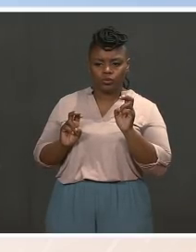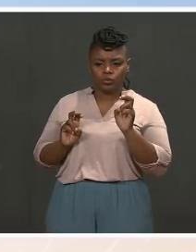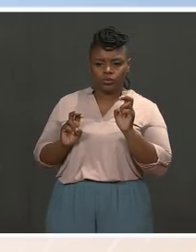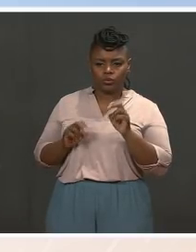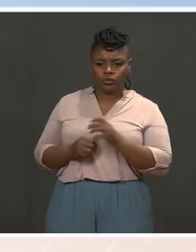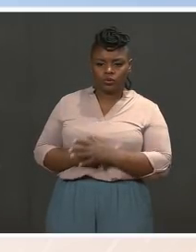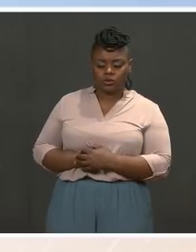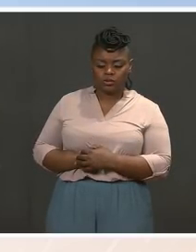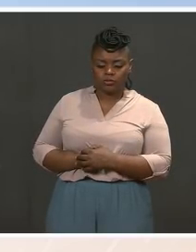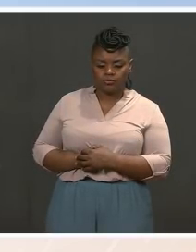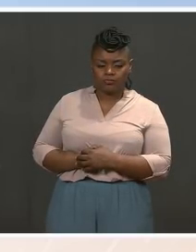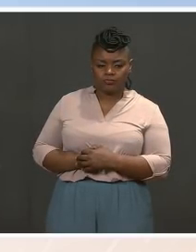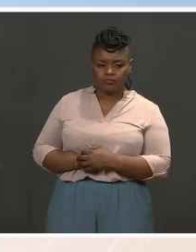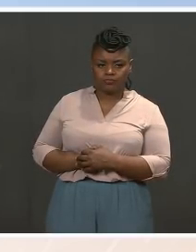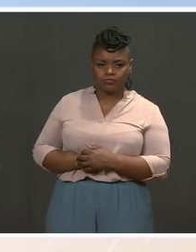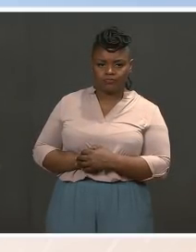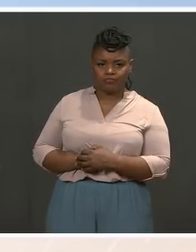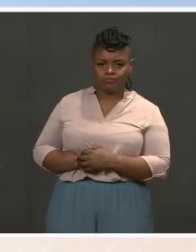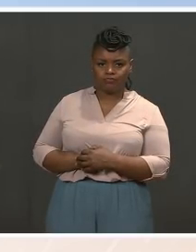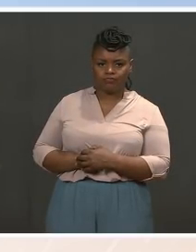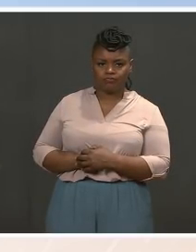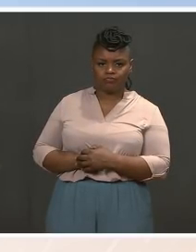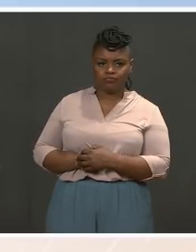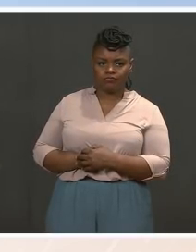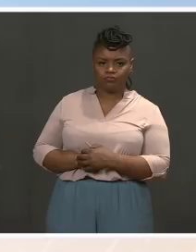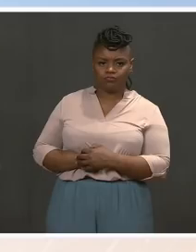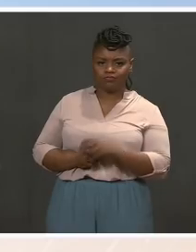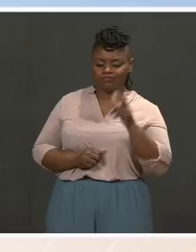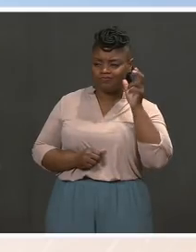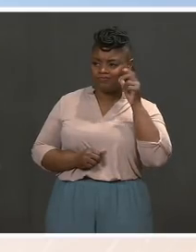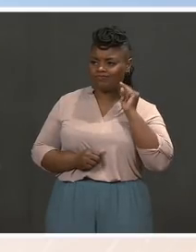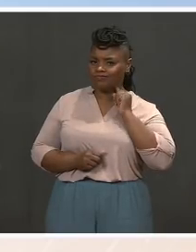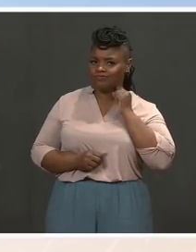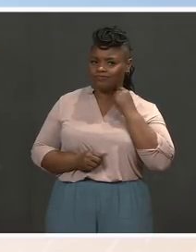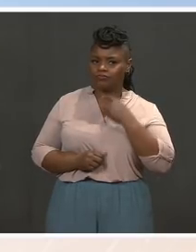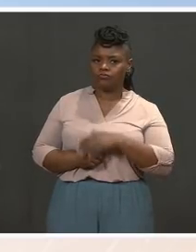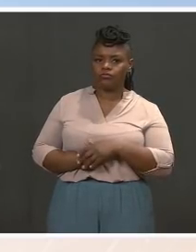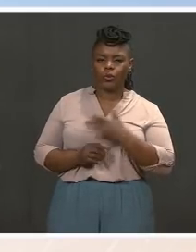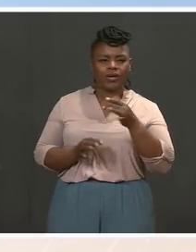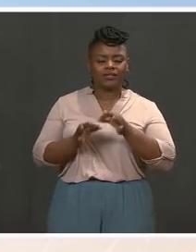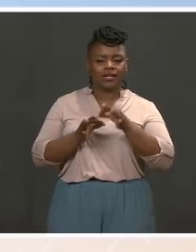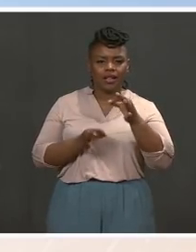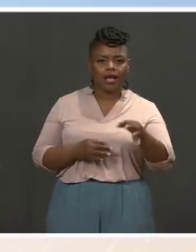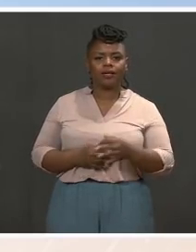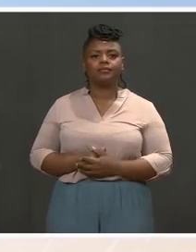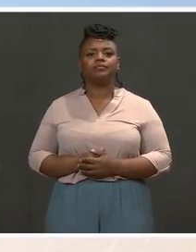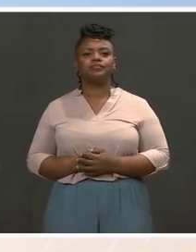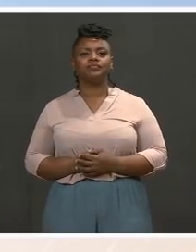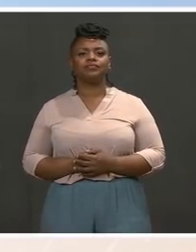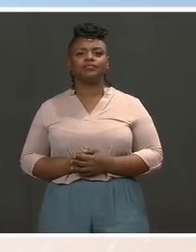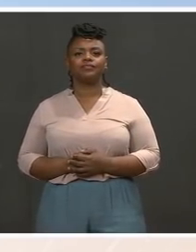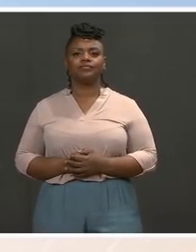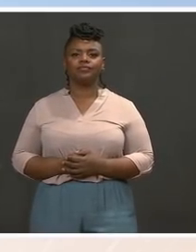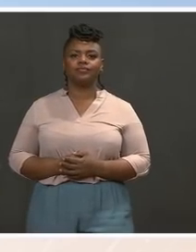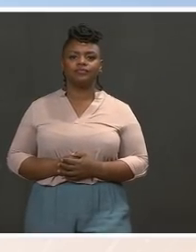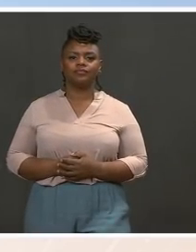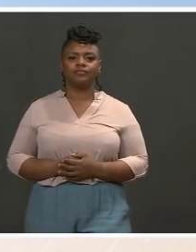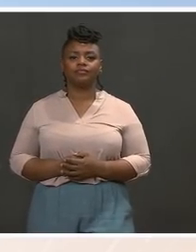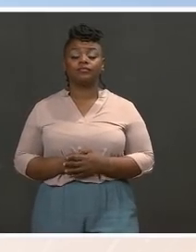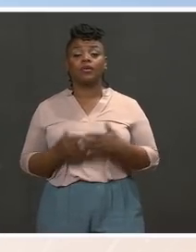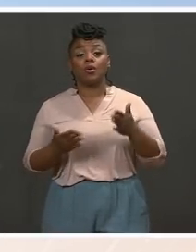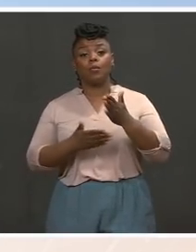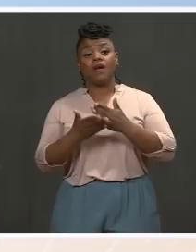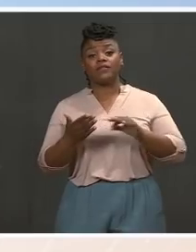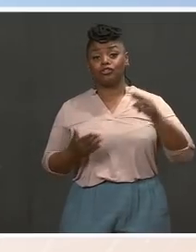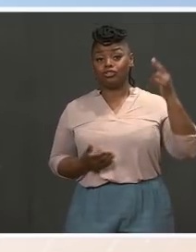court. What is your — why these delay that? MS. I think part of the reason we want to push for action on